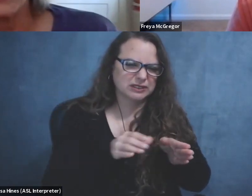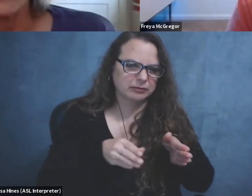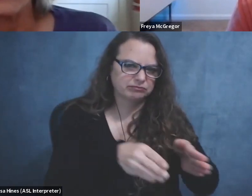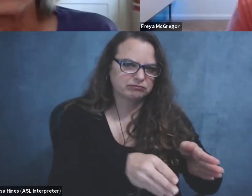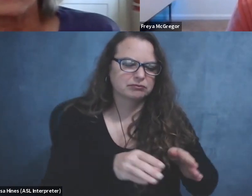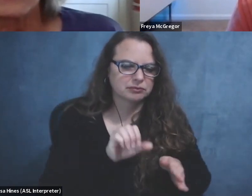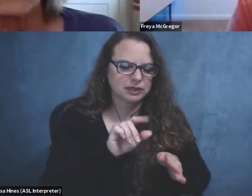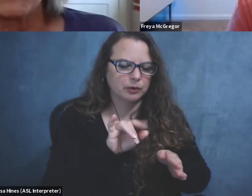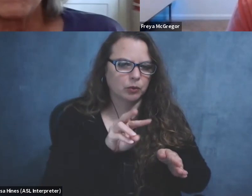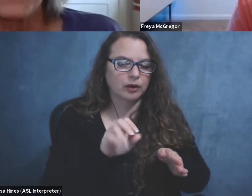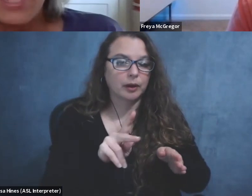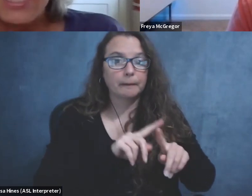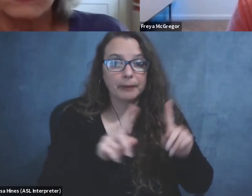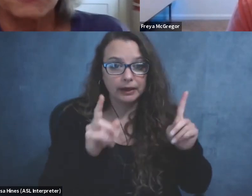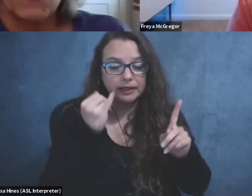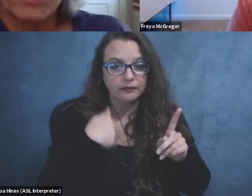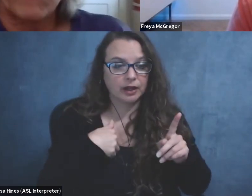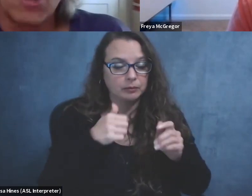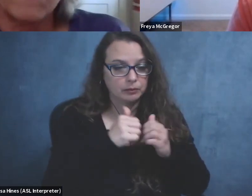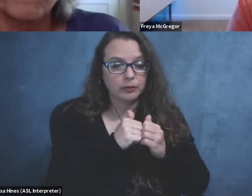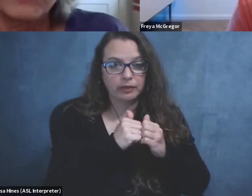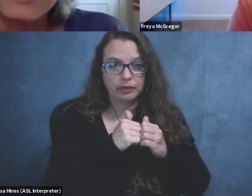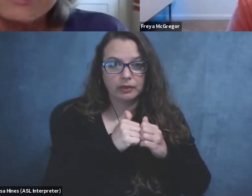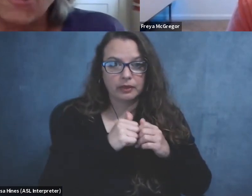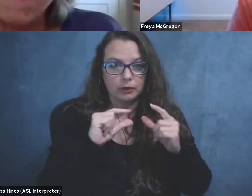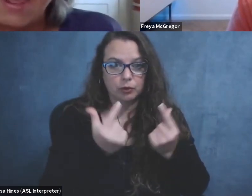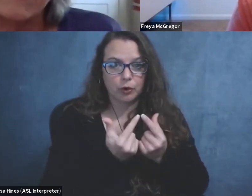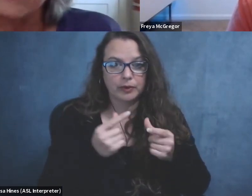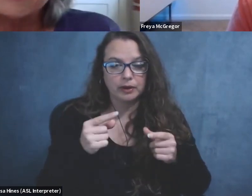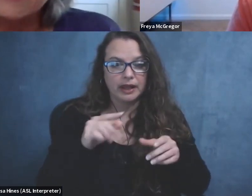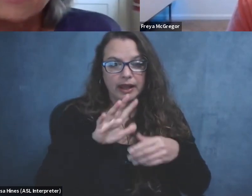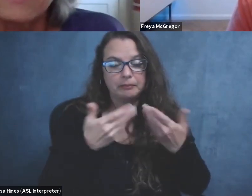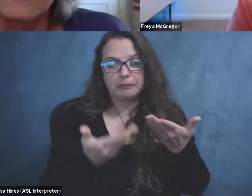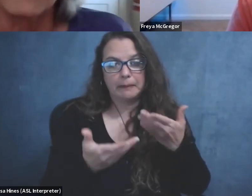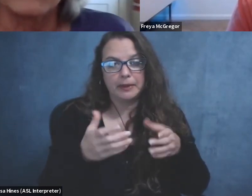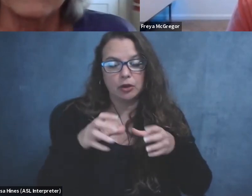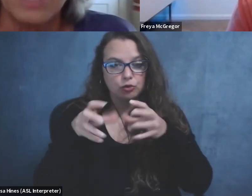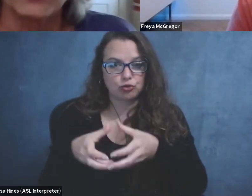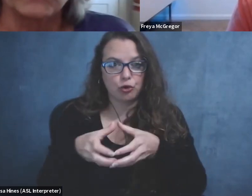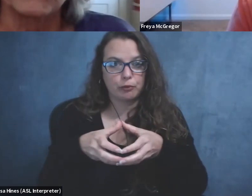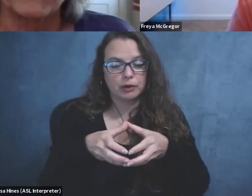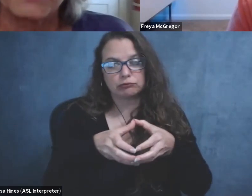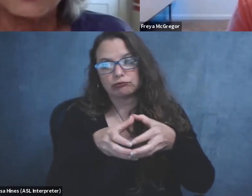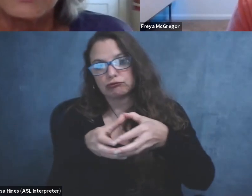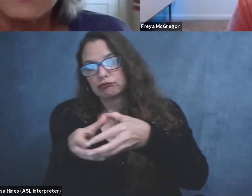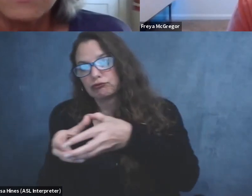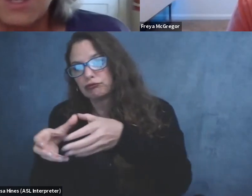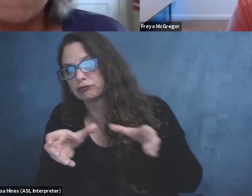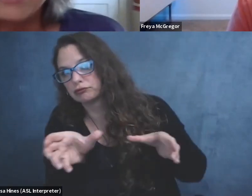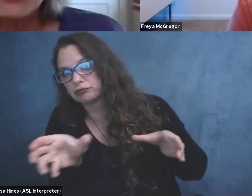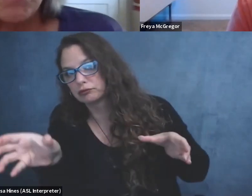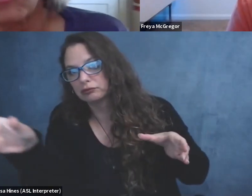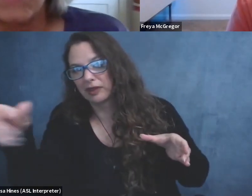and, um, they are going to be wandering off, for instance, on a path that's, um, not doable for me,